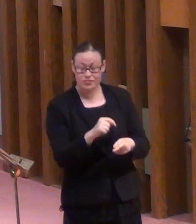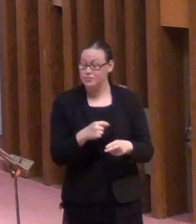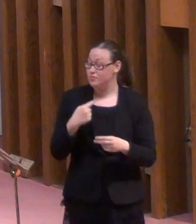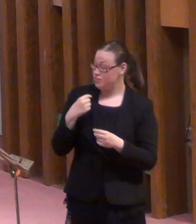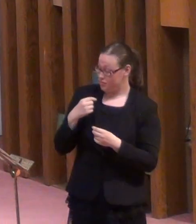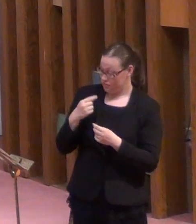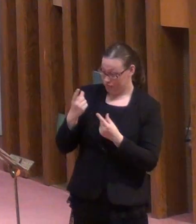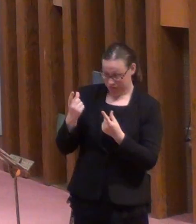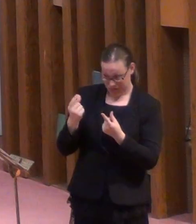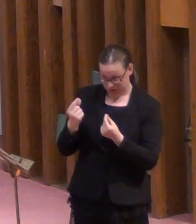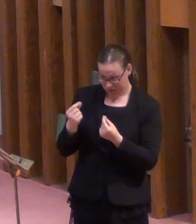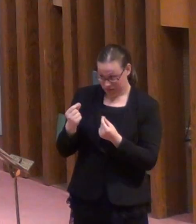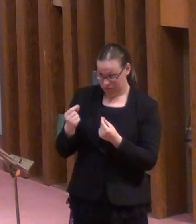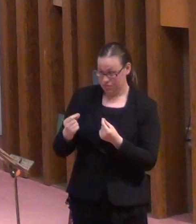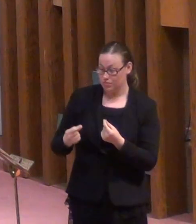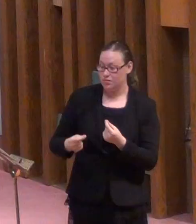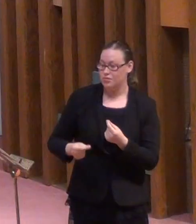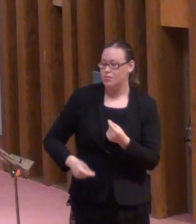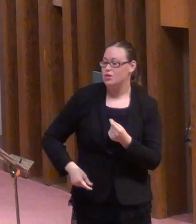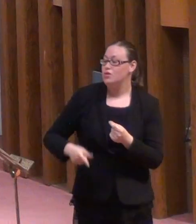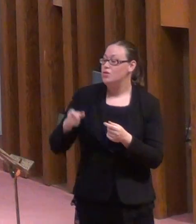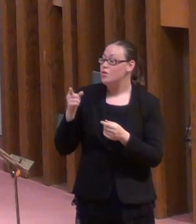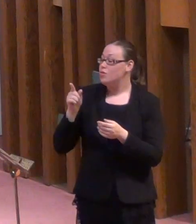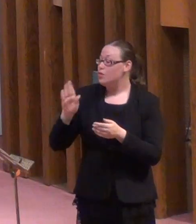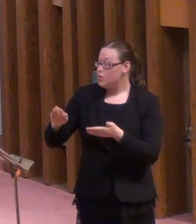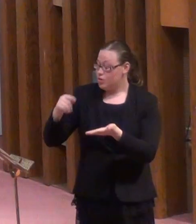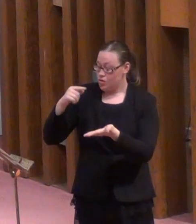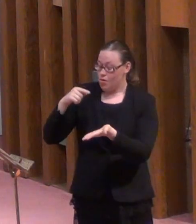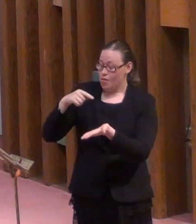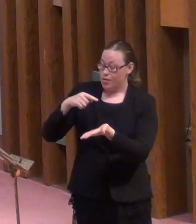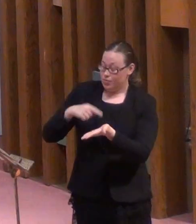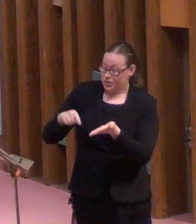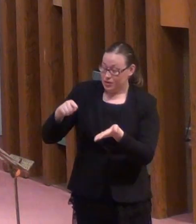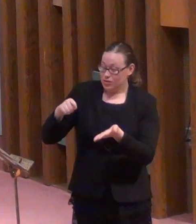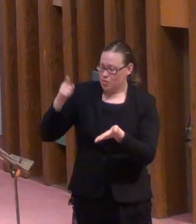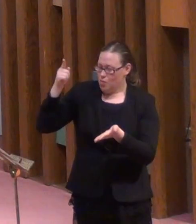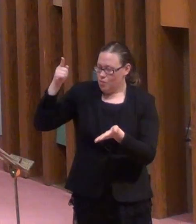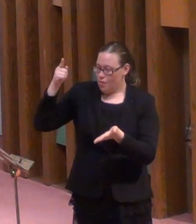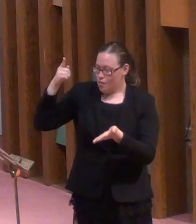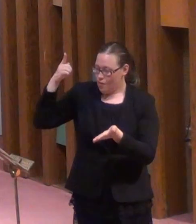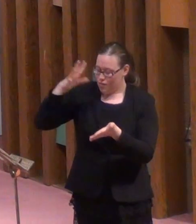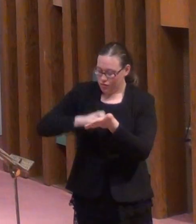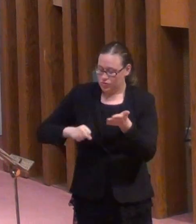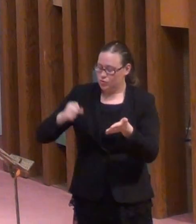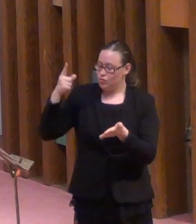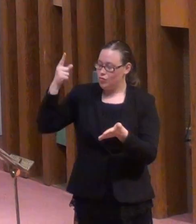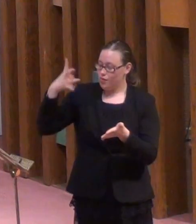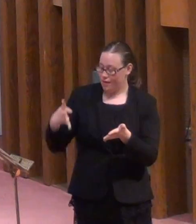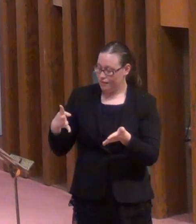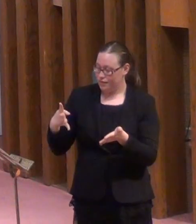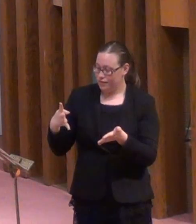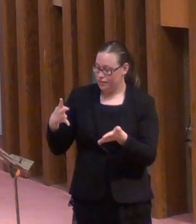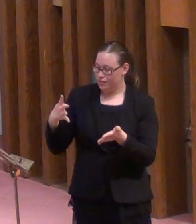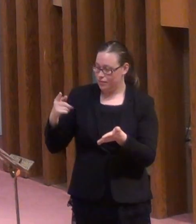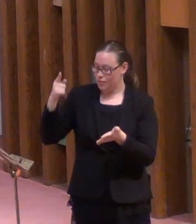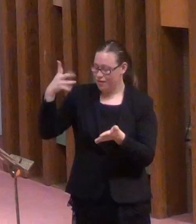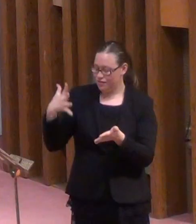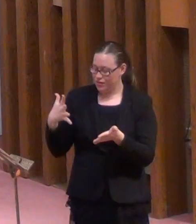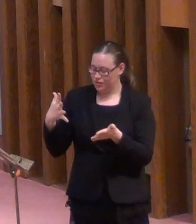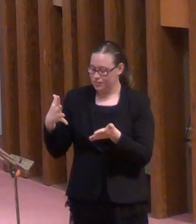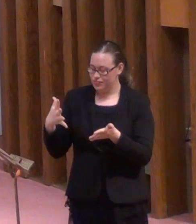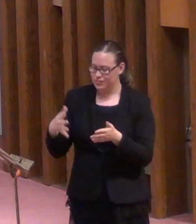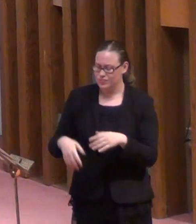bill and make it eight hundred. The master commended the dishonest